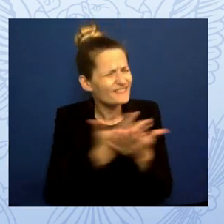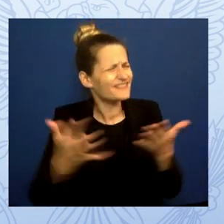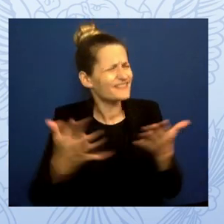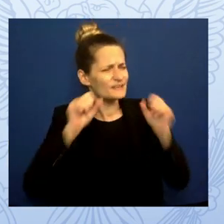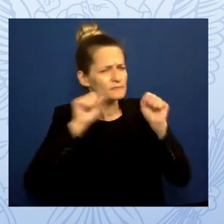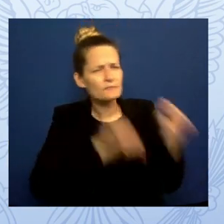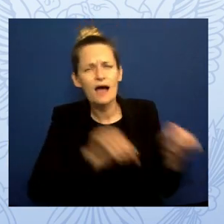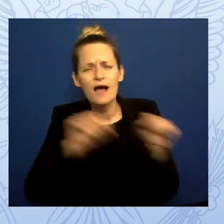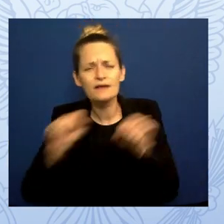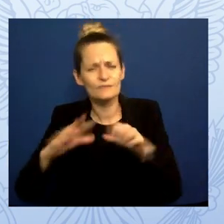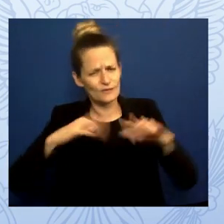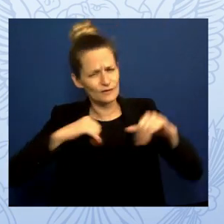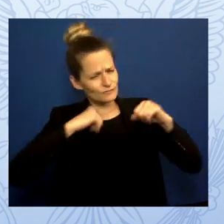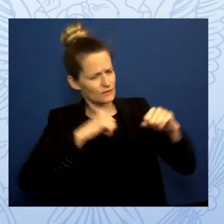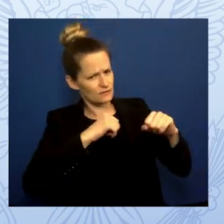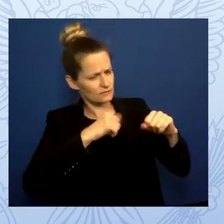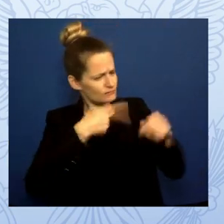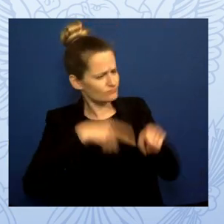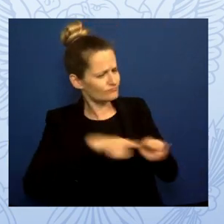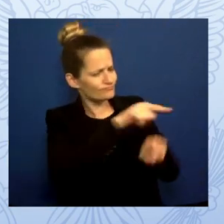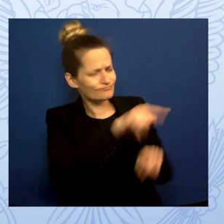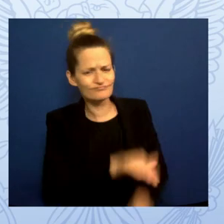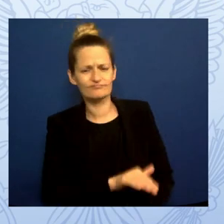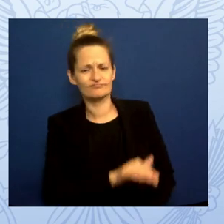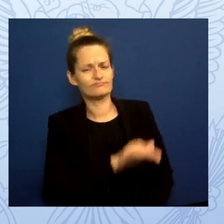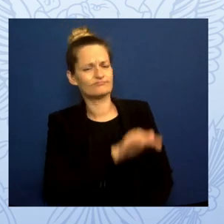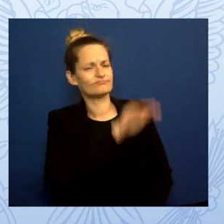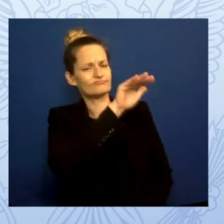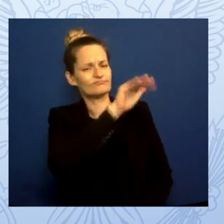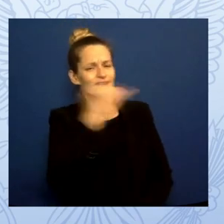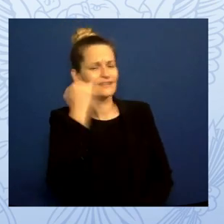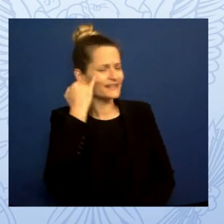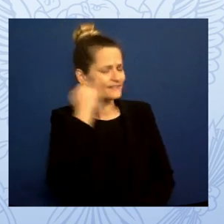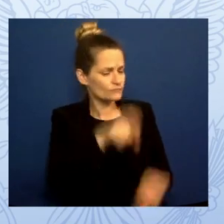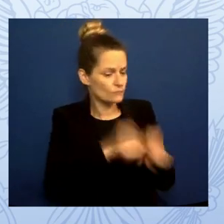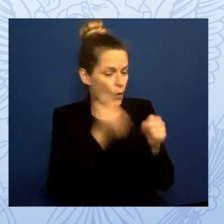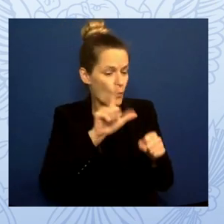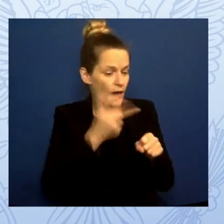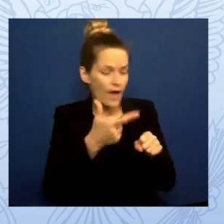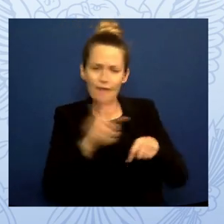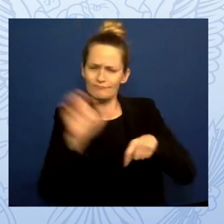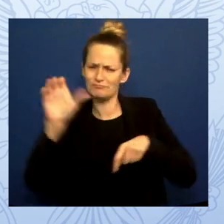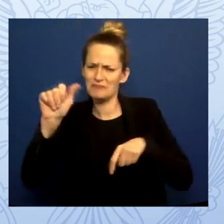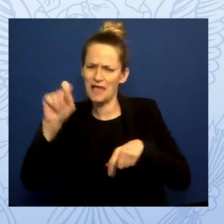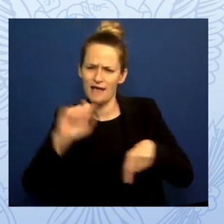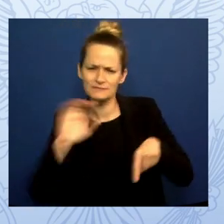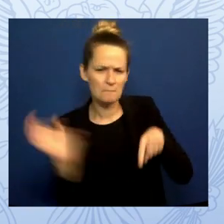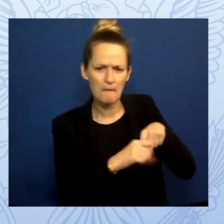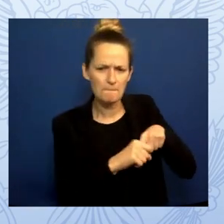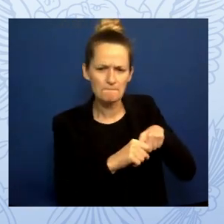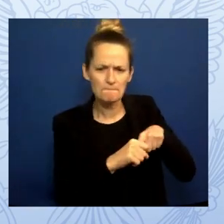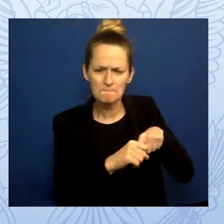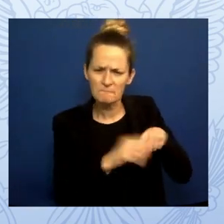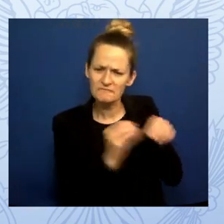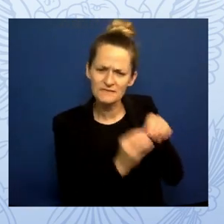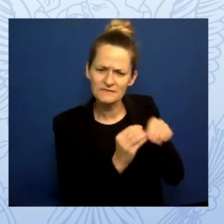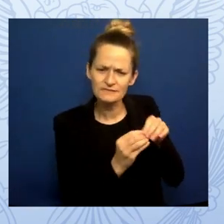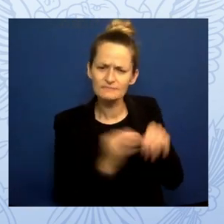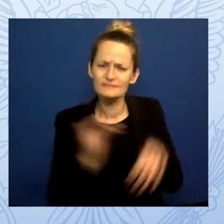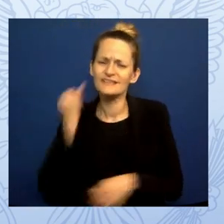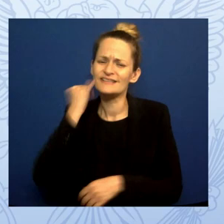If they break a leg, we put them in a cast. If they have a strep throat, we get them antibiotics.